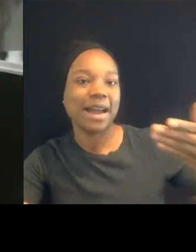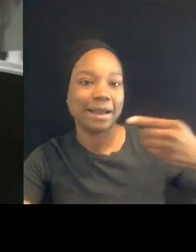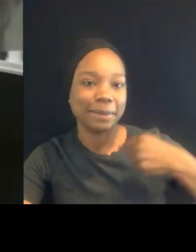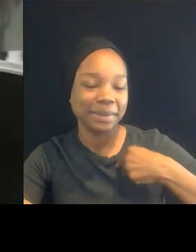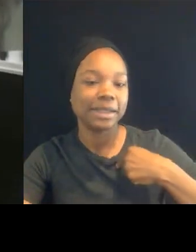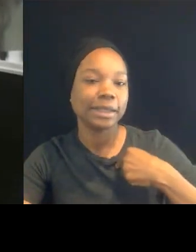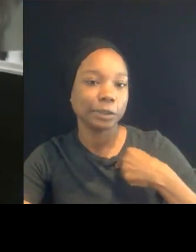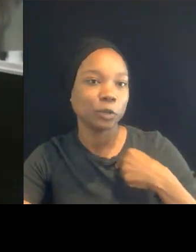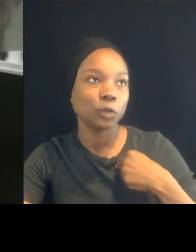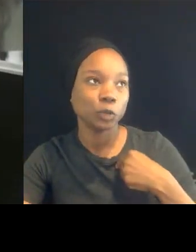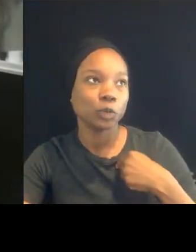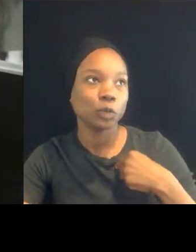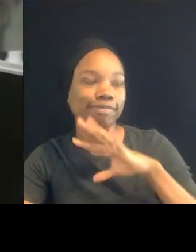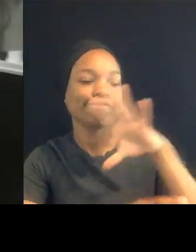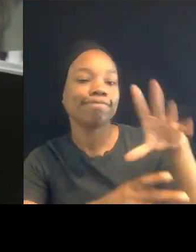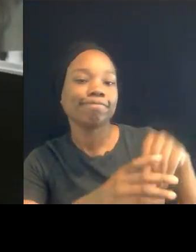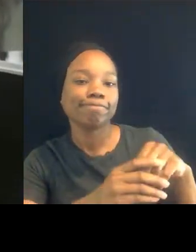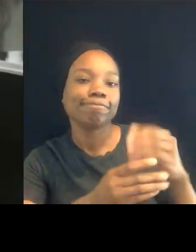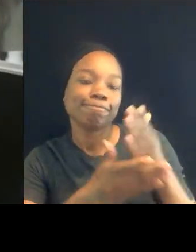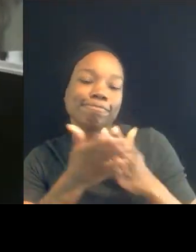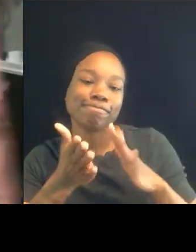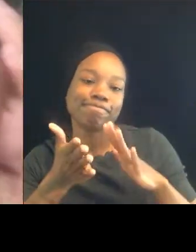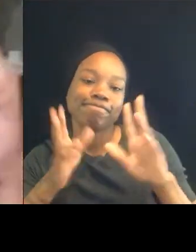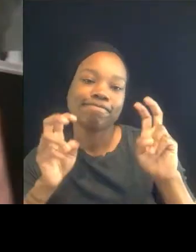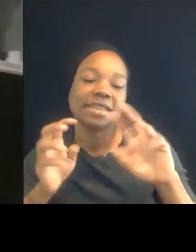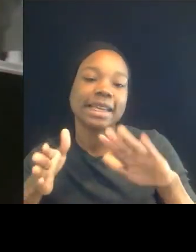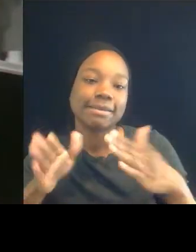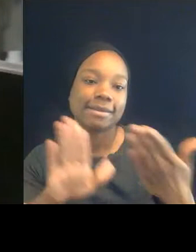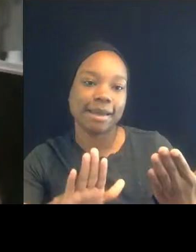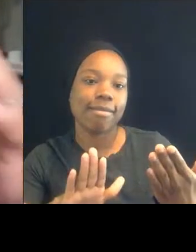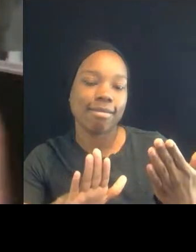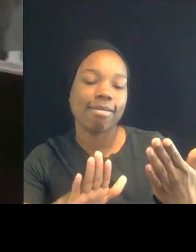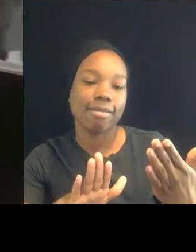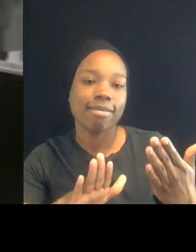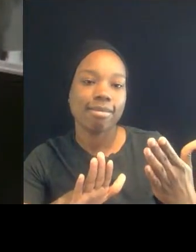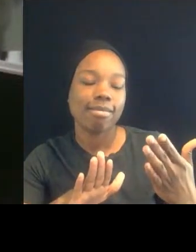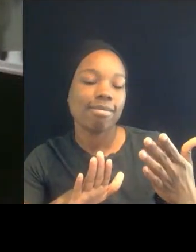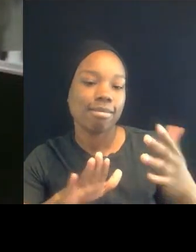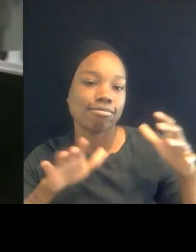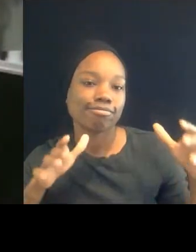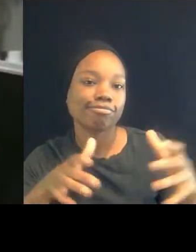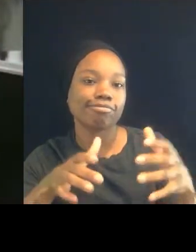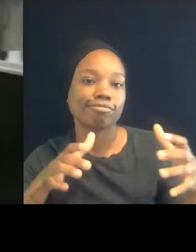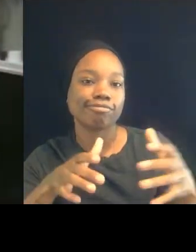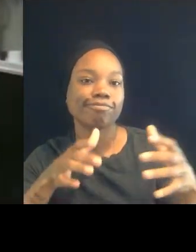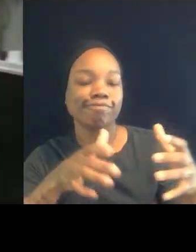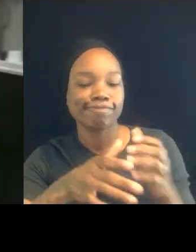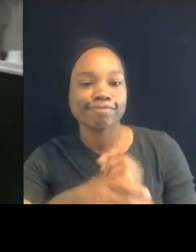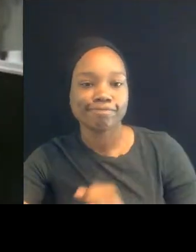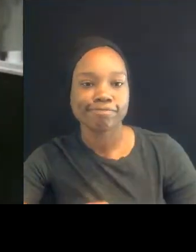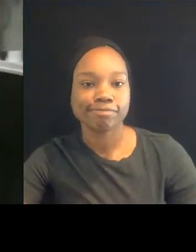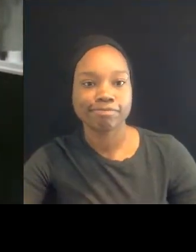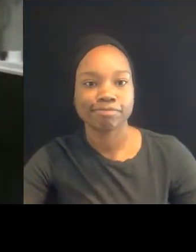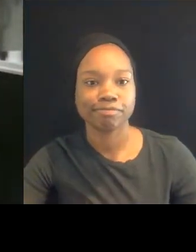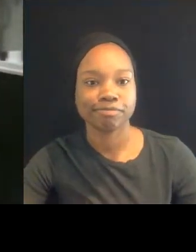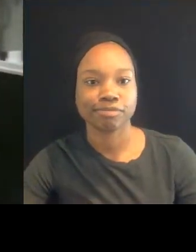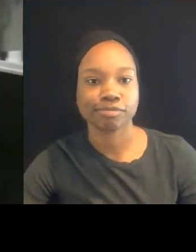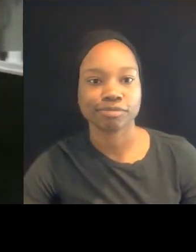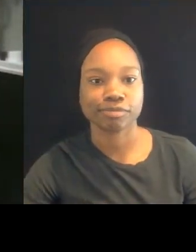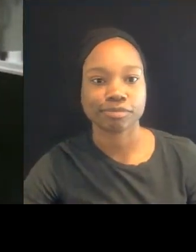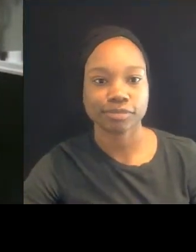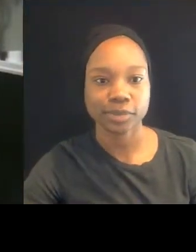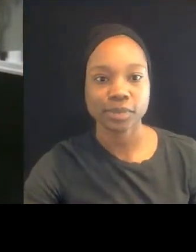services. And I kept, so we were just reading the names at one point, and there were thousands of names.